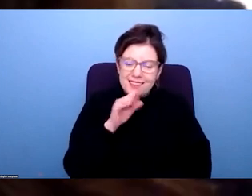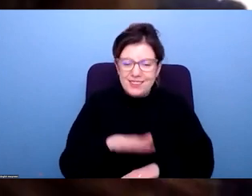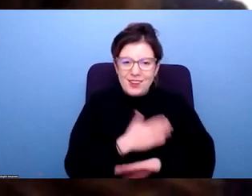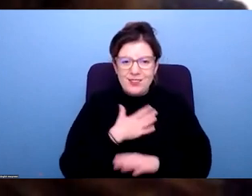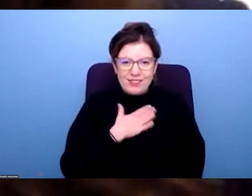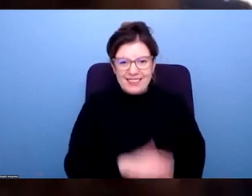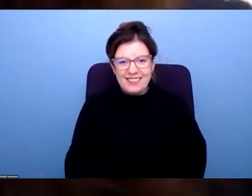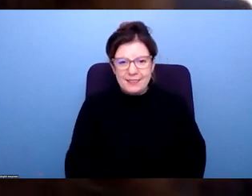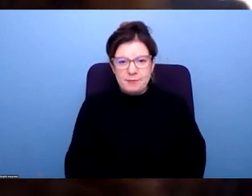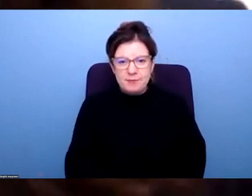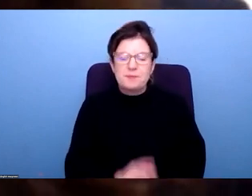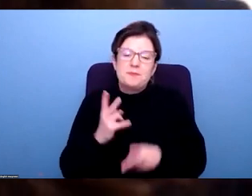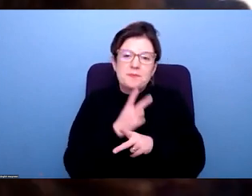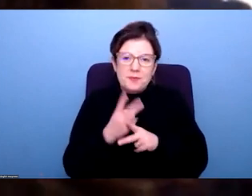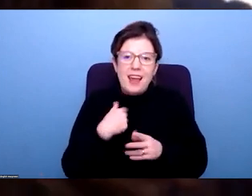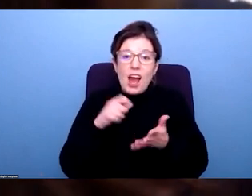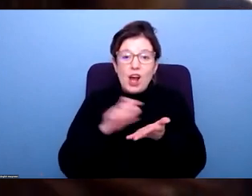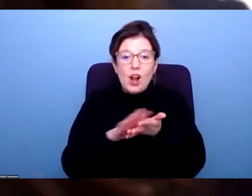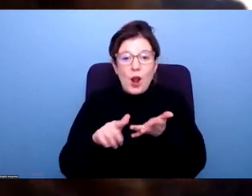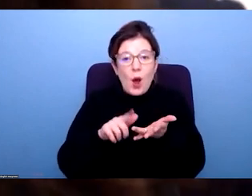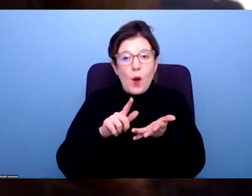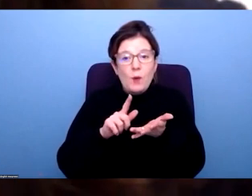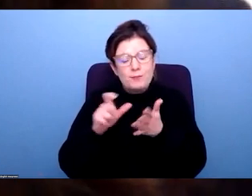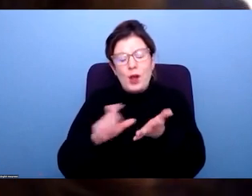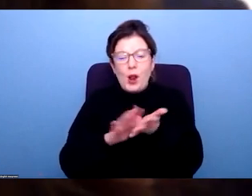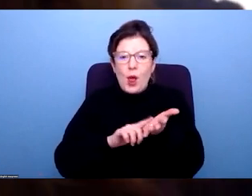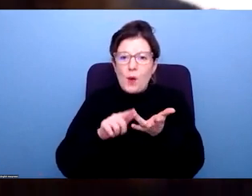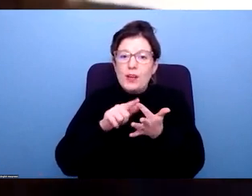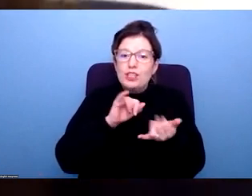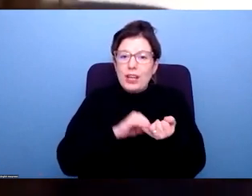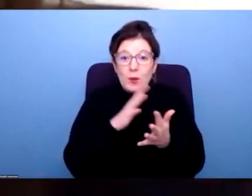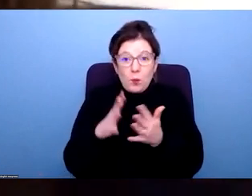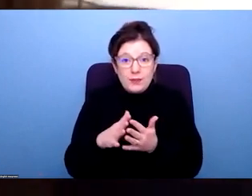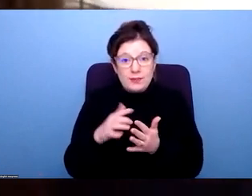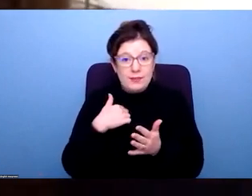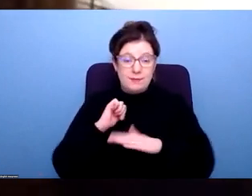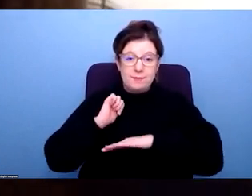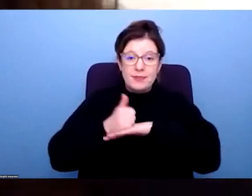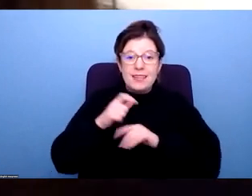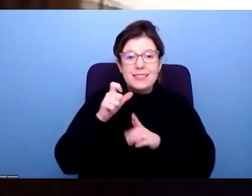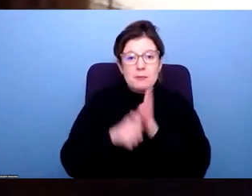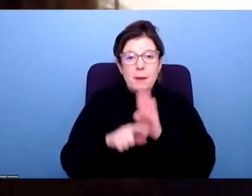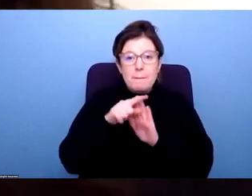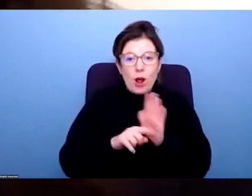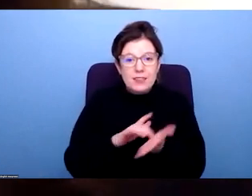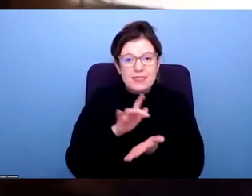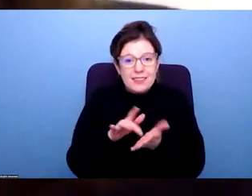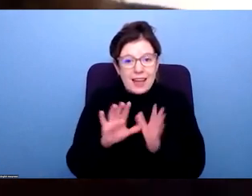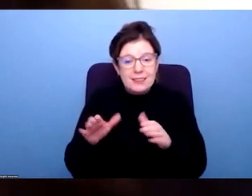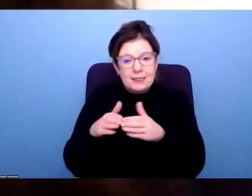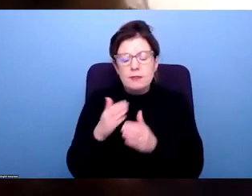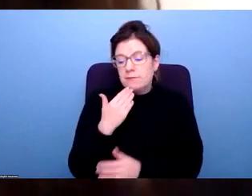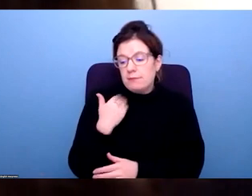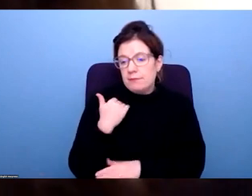So, just to repeat, my name is Chloe Schender-Wilson. I'm one of the co-founders of the Disability Policy Centre. We're a